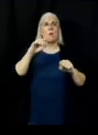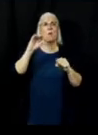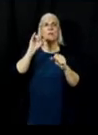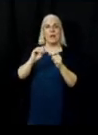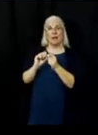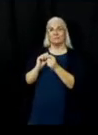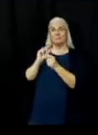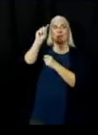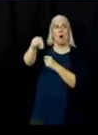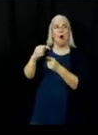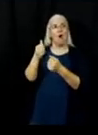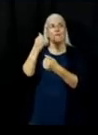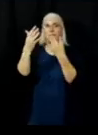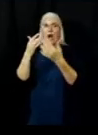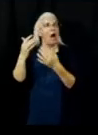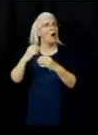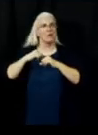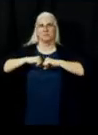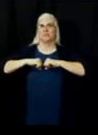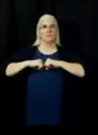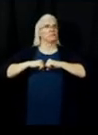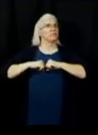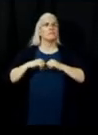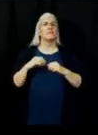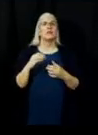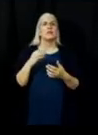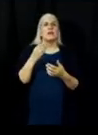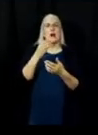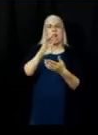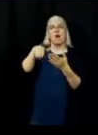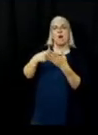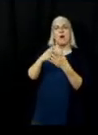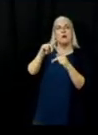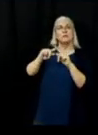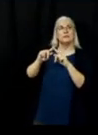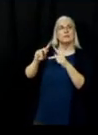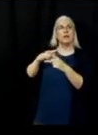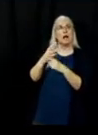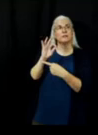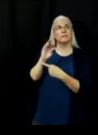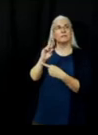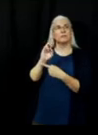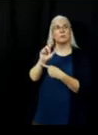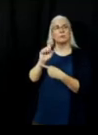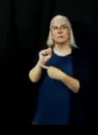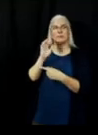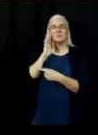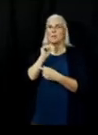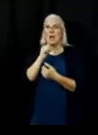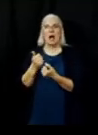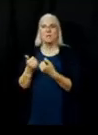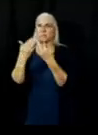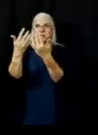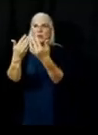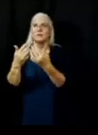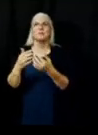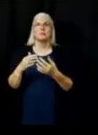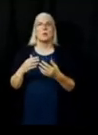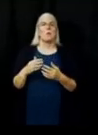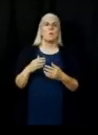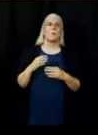to any types of fuels being ignited by the main fire. This all continues to burn in. So